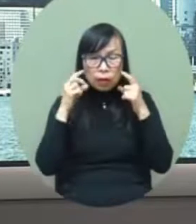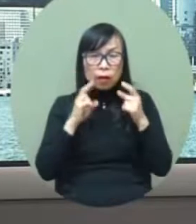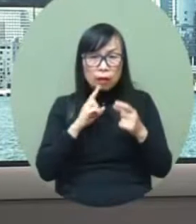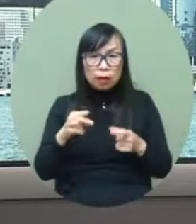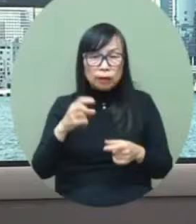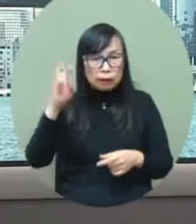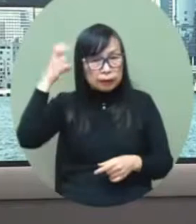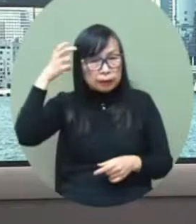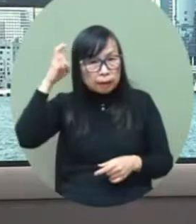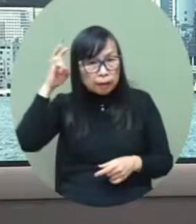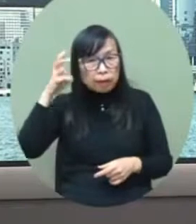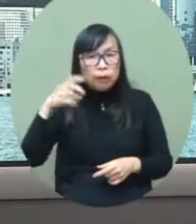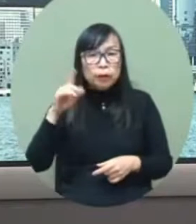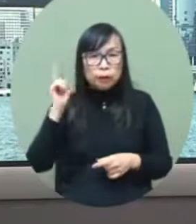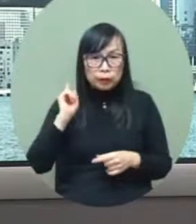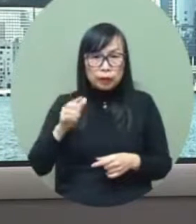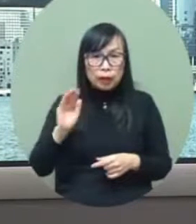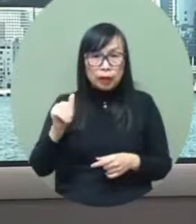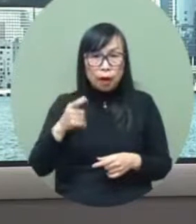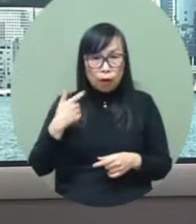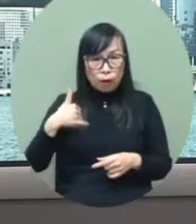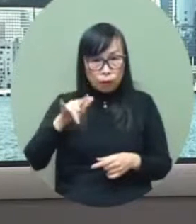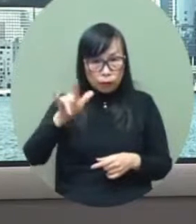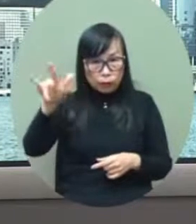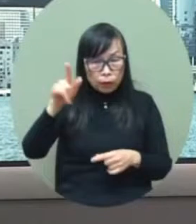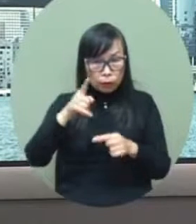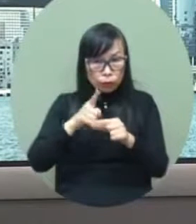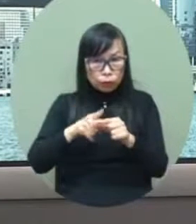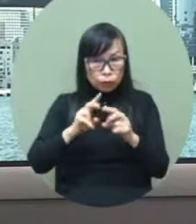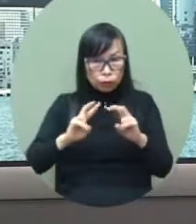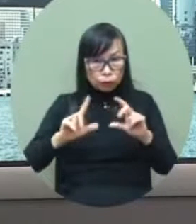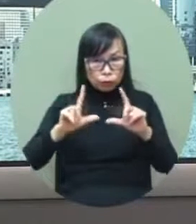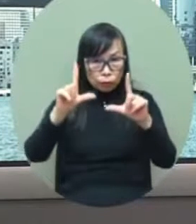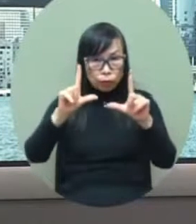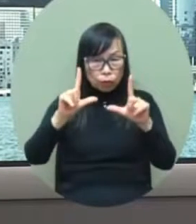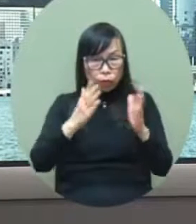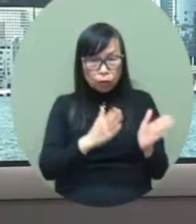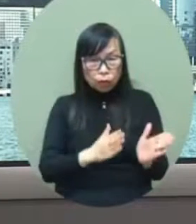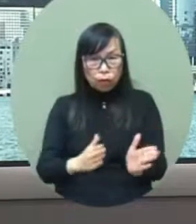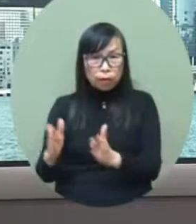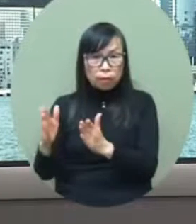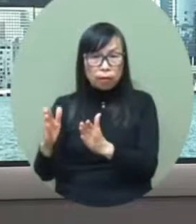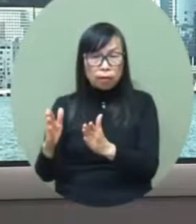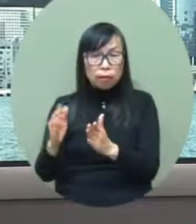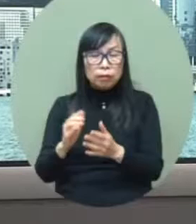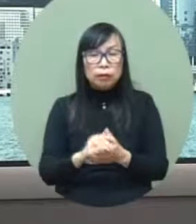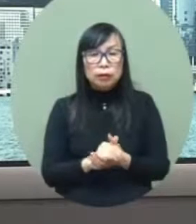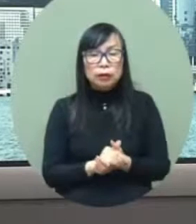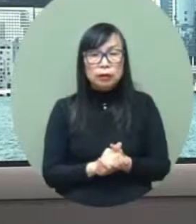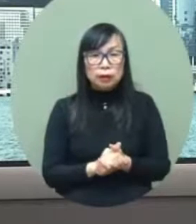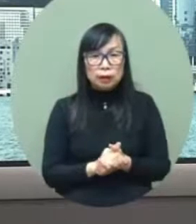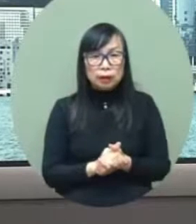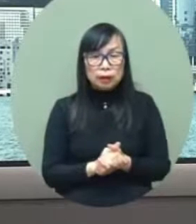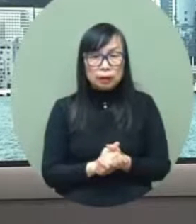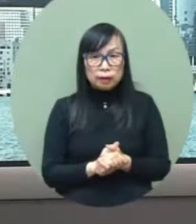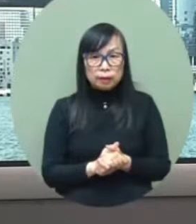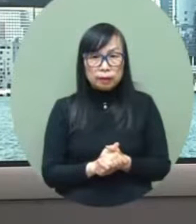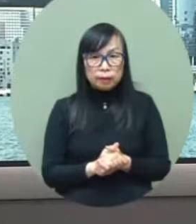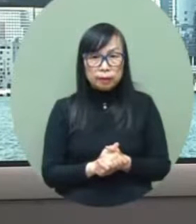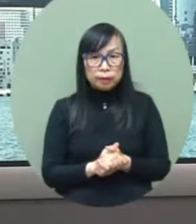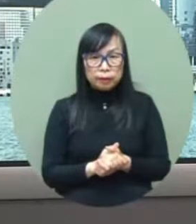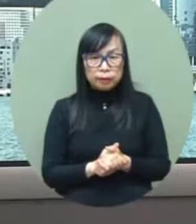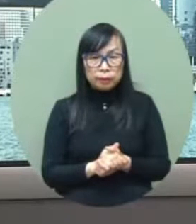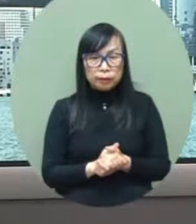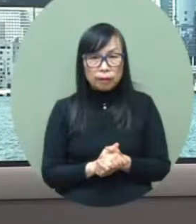the middle east and obviously this is one of the programs that i have said many times since the announcement of my